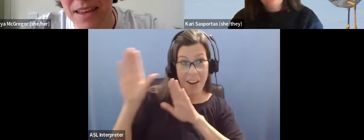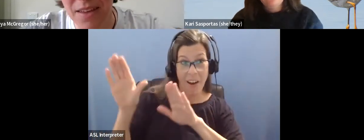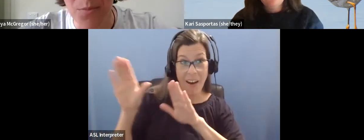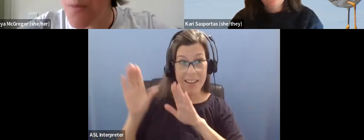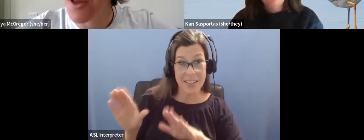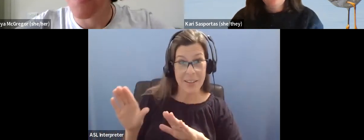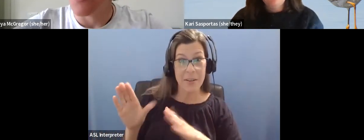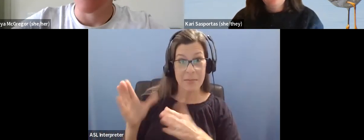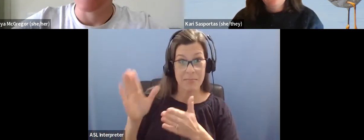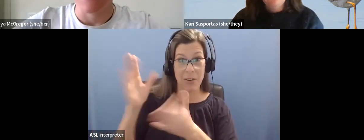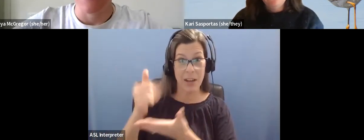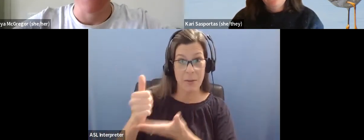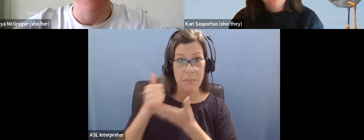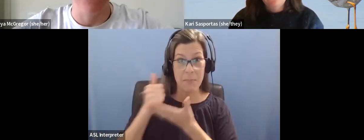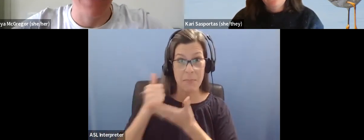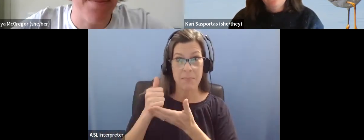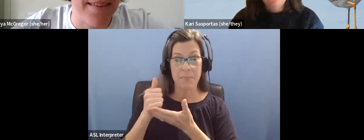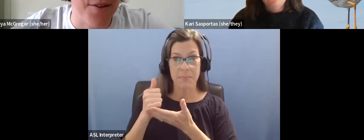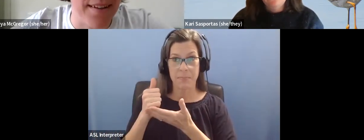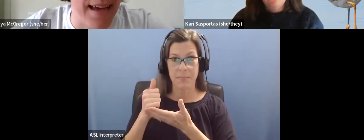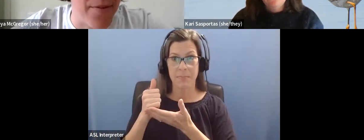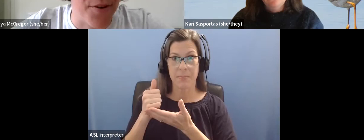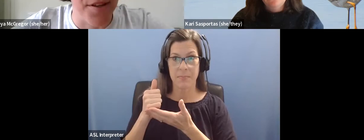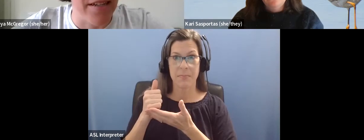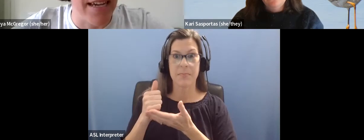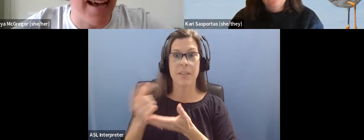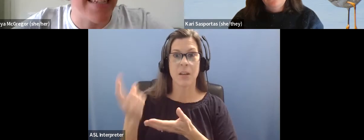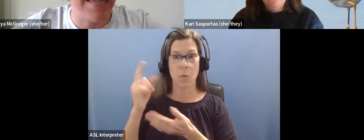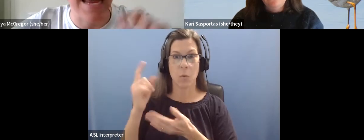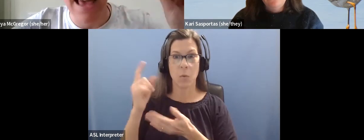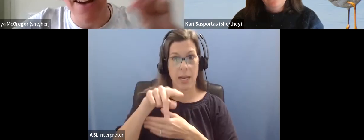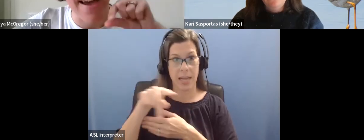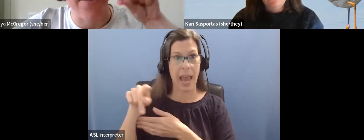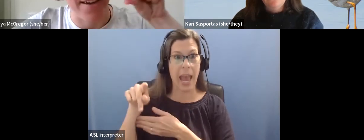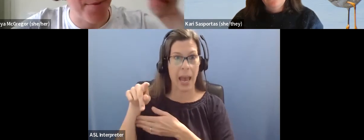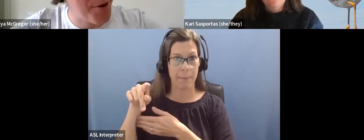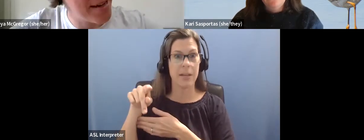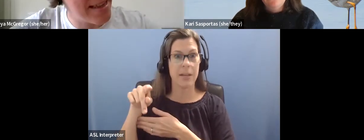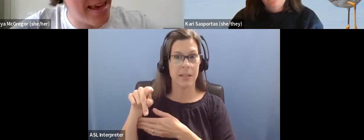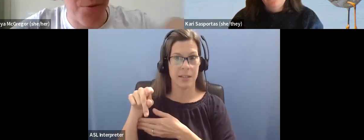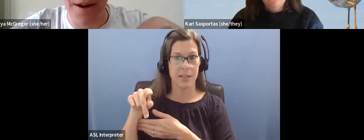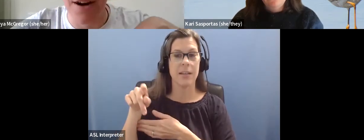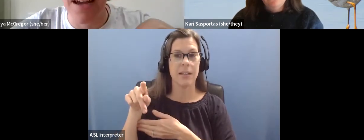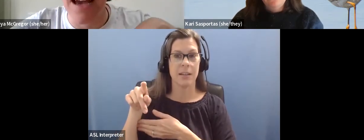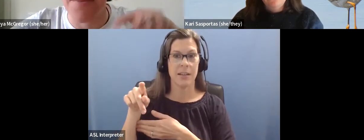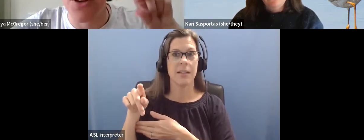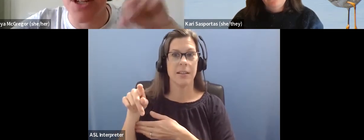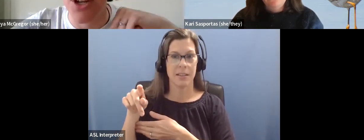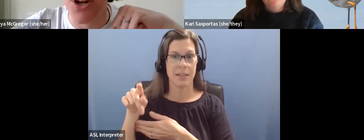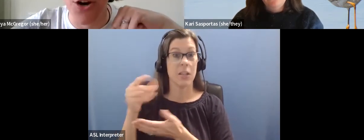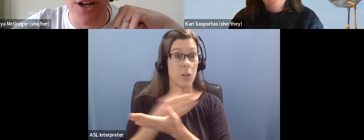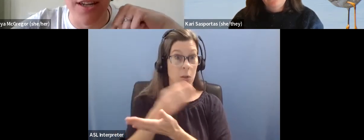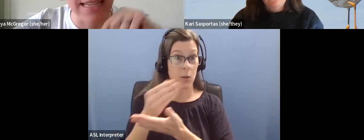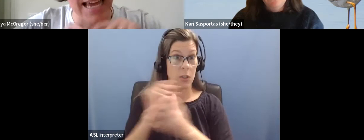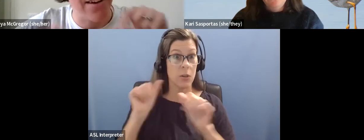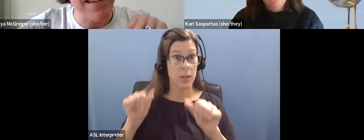Um, Merlin bird ID is a free app that the Cornell lab on anthology has, and they now have a component in there where, um, you can